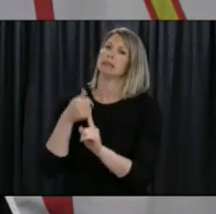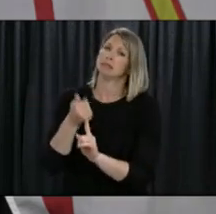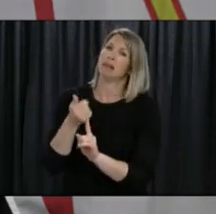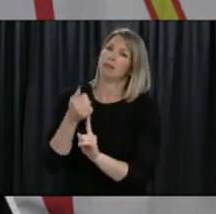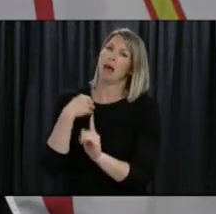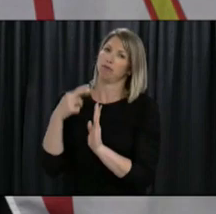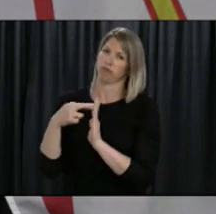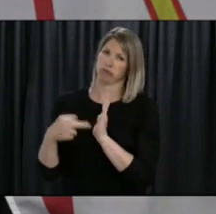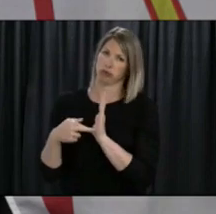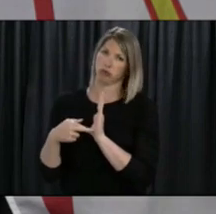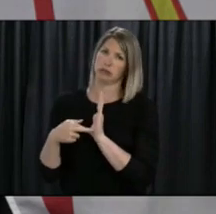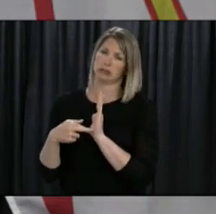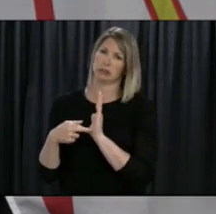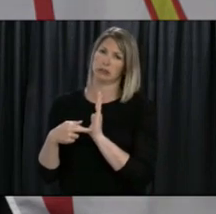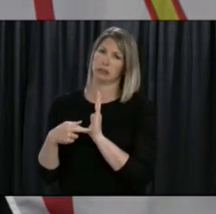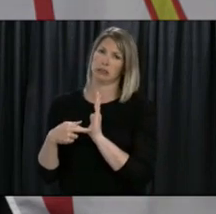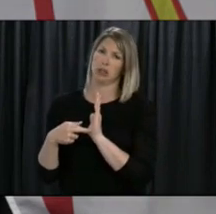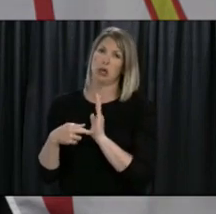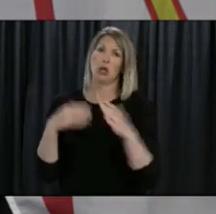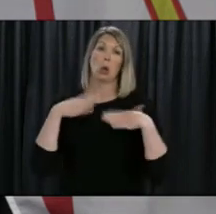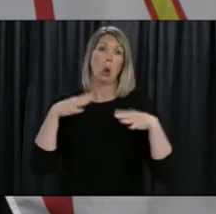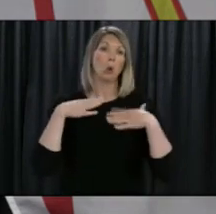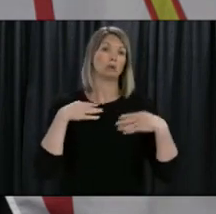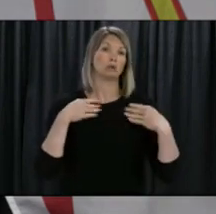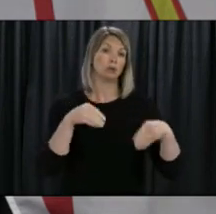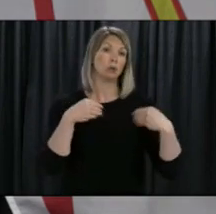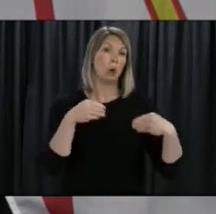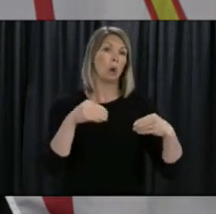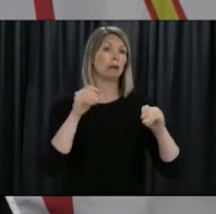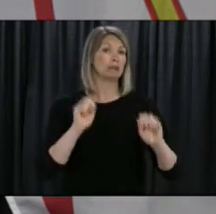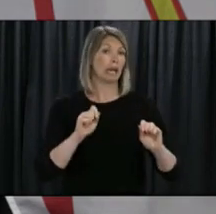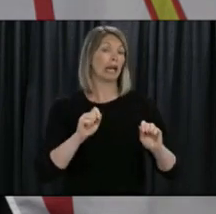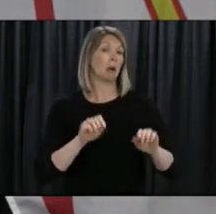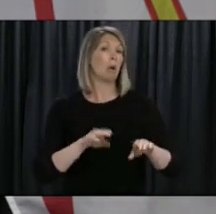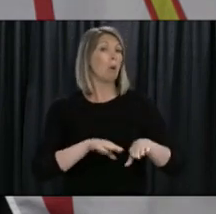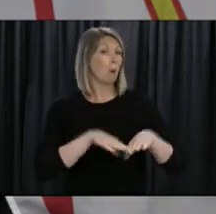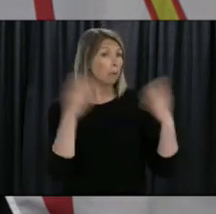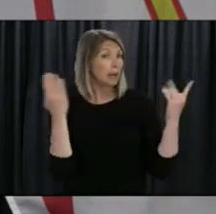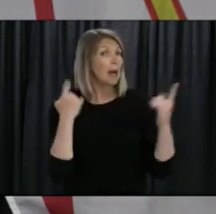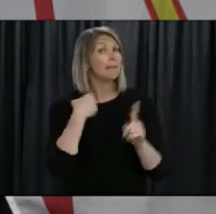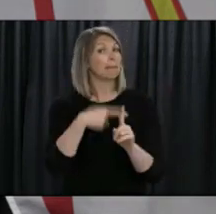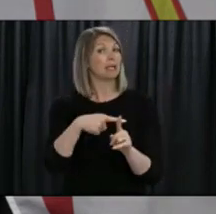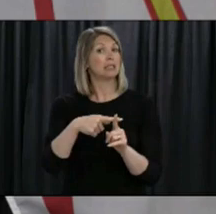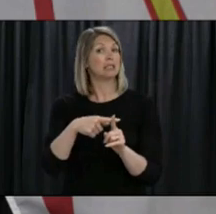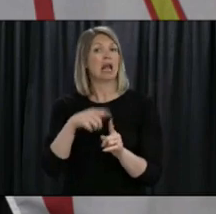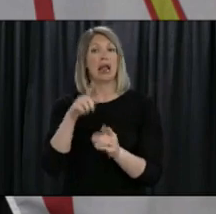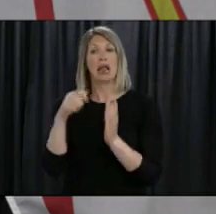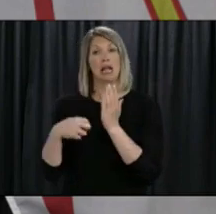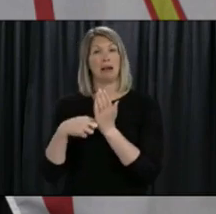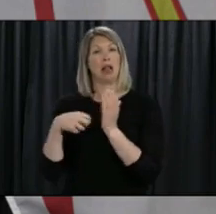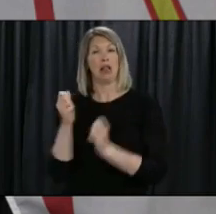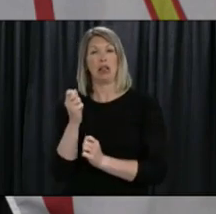And their retail stores are permitted to resume selling scratch-and-break-open lotto tickets in-store. Personal service